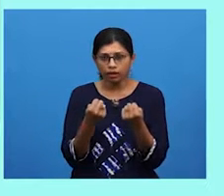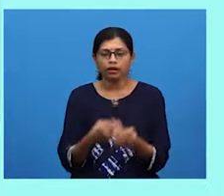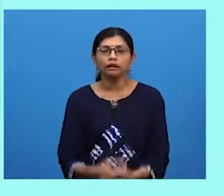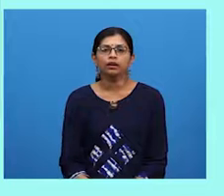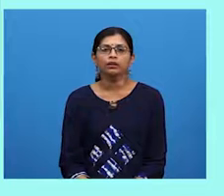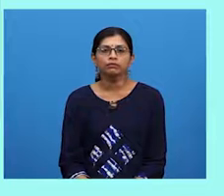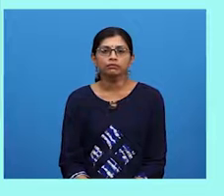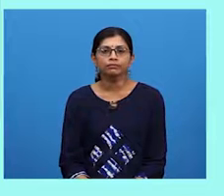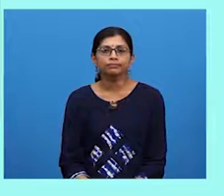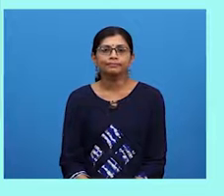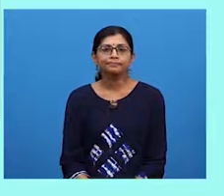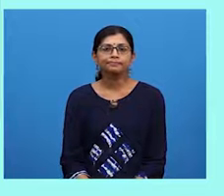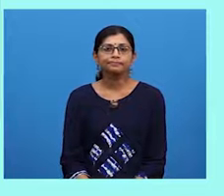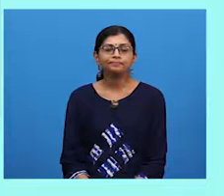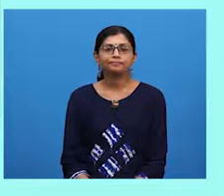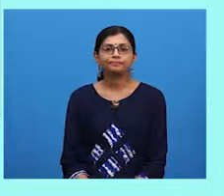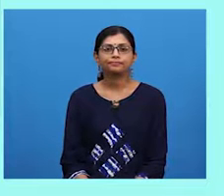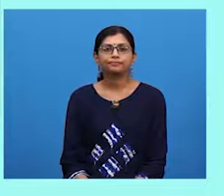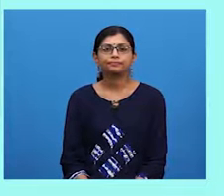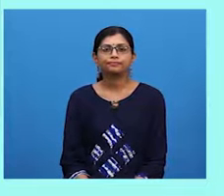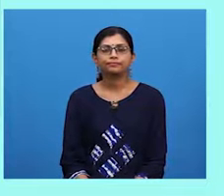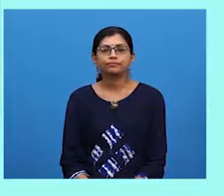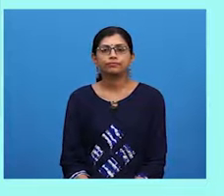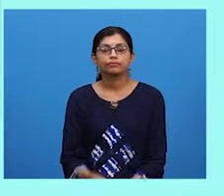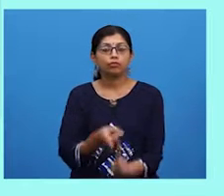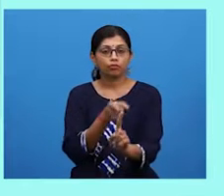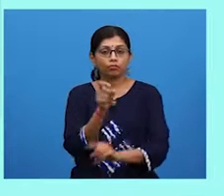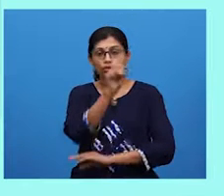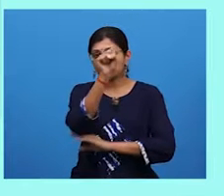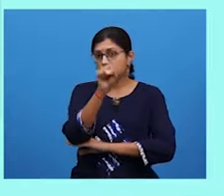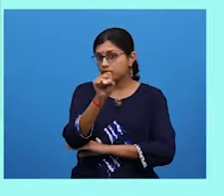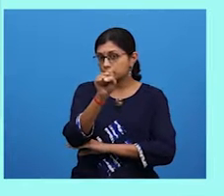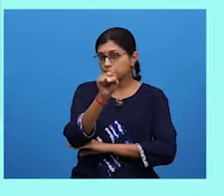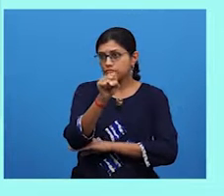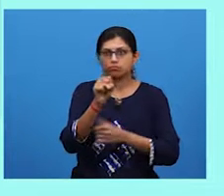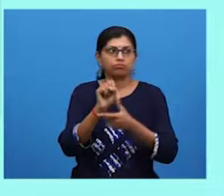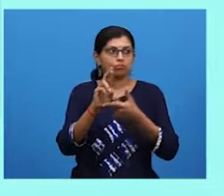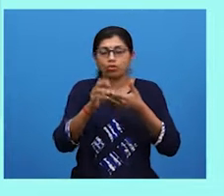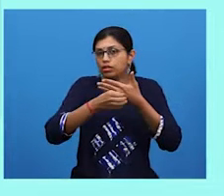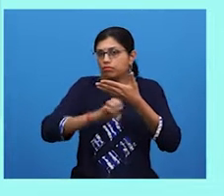original request or questions or emails.